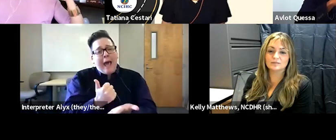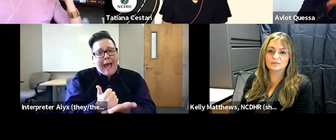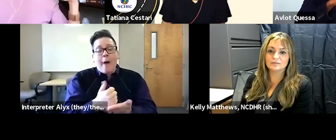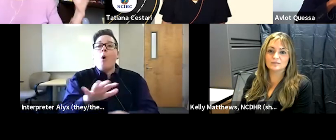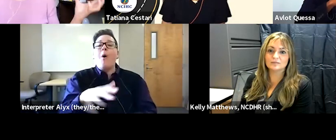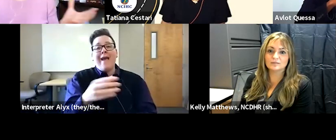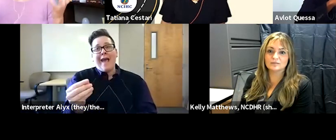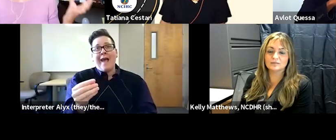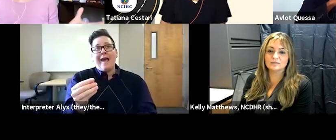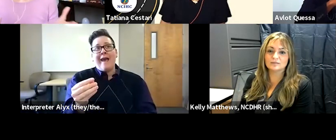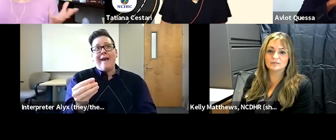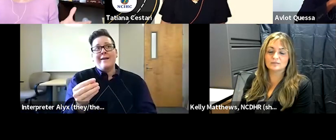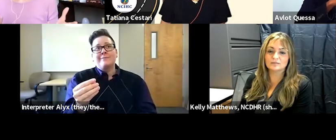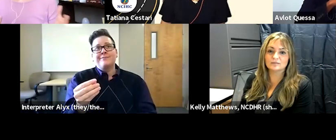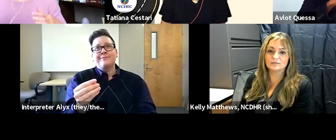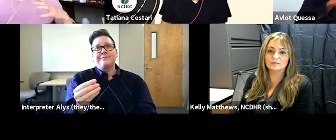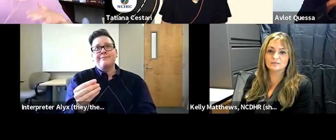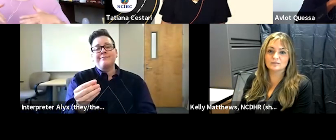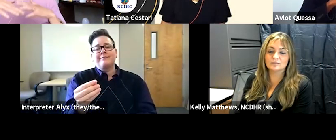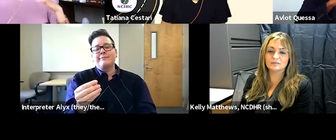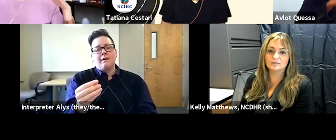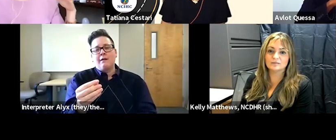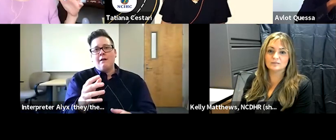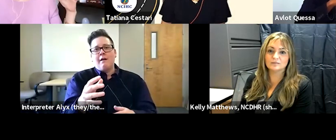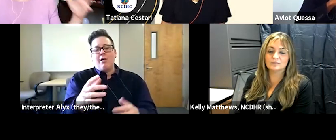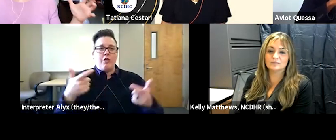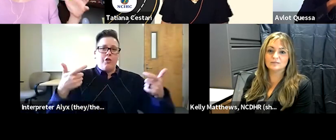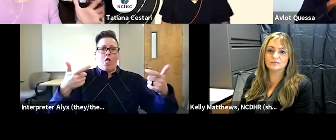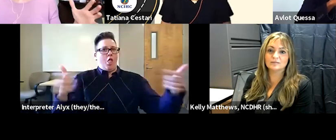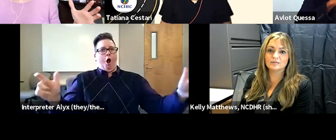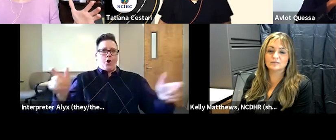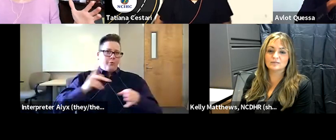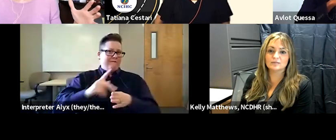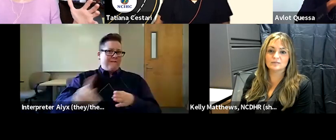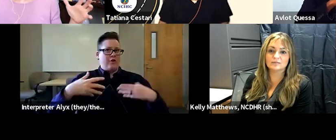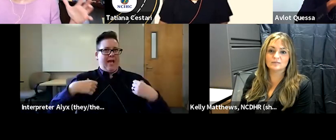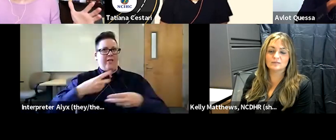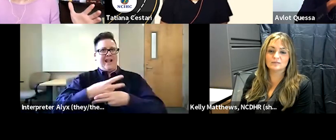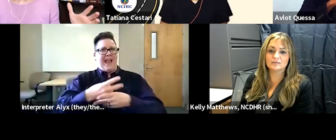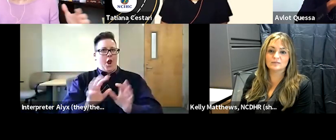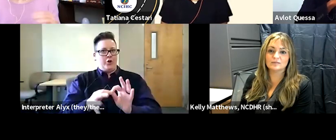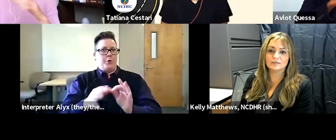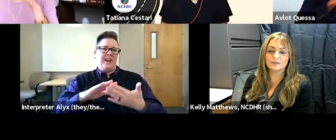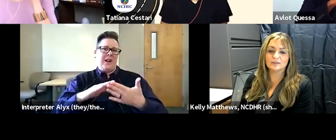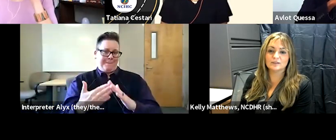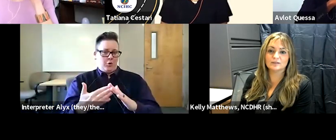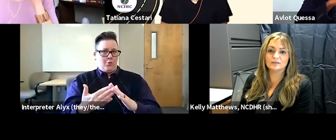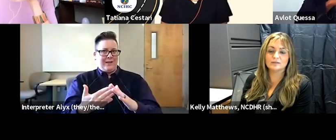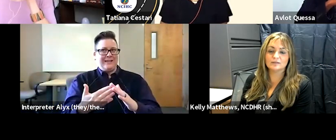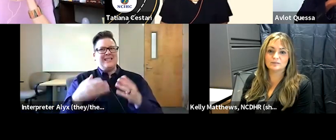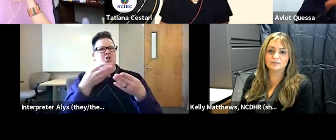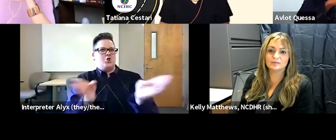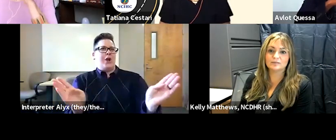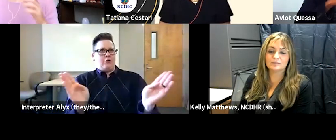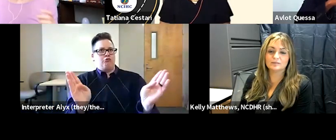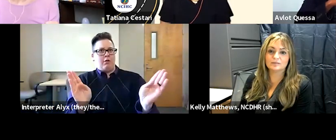the the you know the lifeblood which is the larger professional health care interpreting community in general